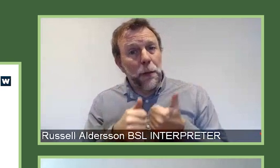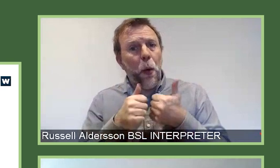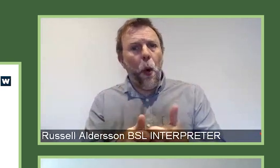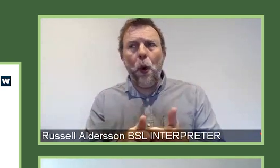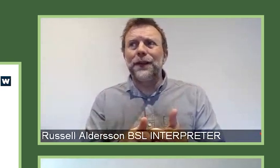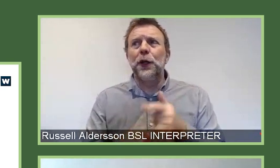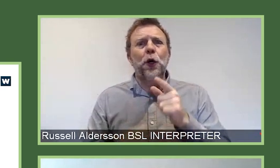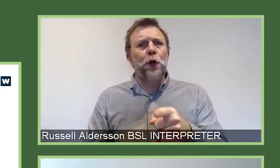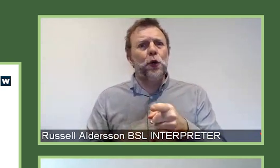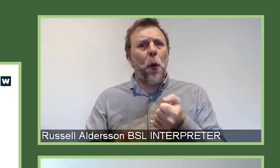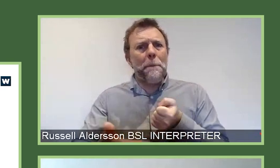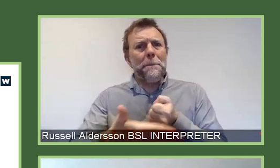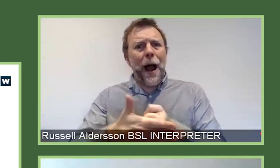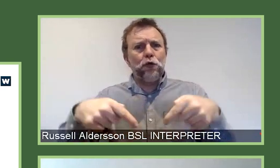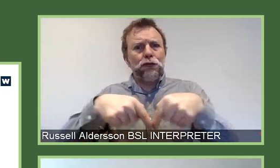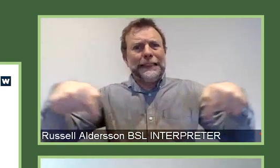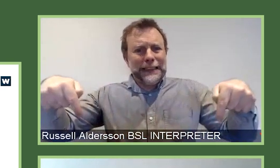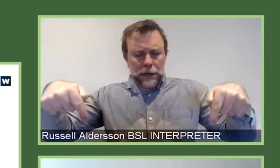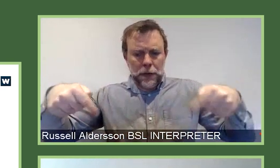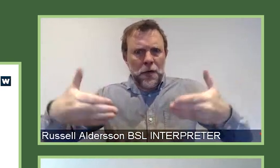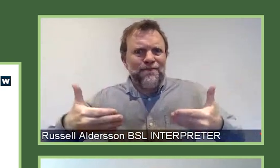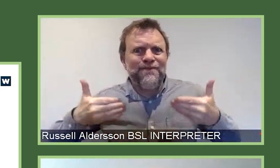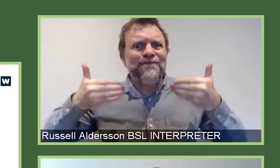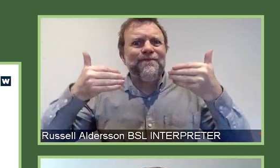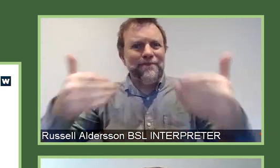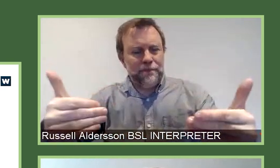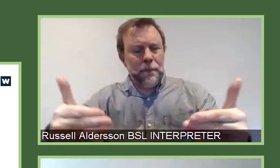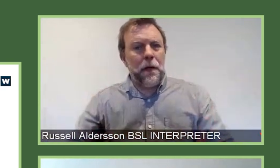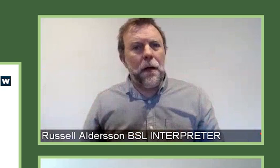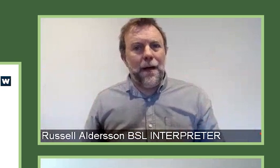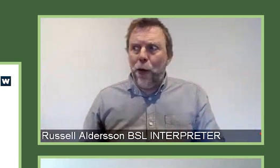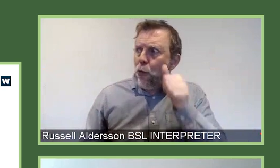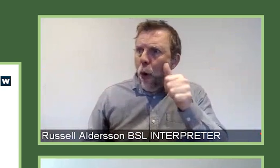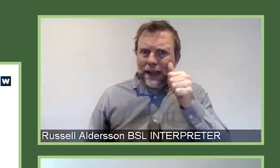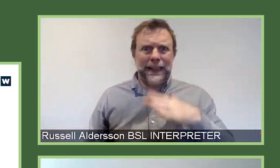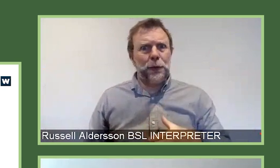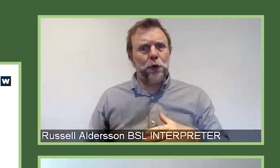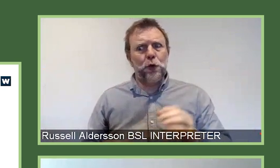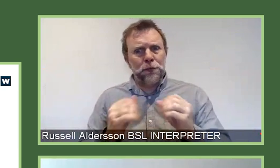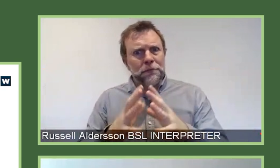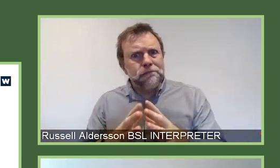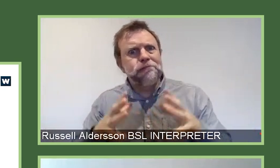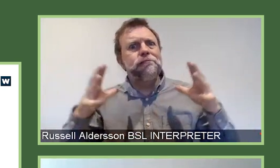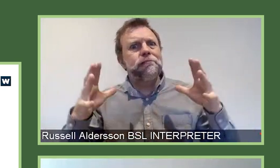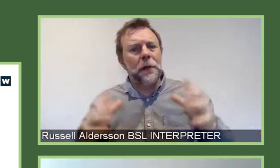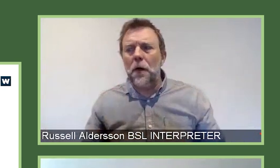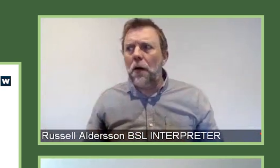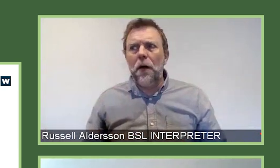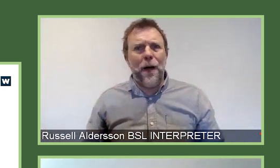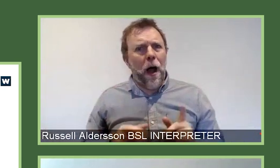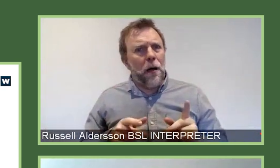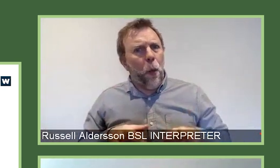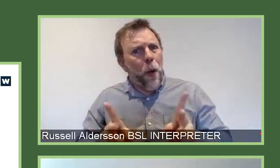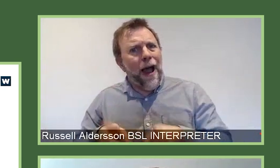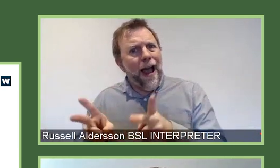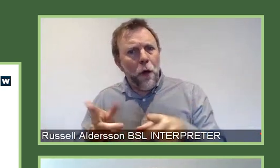boundaries of our existing knowledge, or push the boundaries of the techniques or tools, and help to